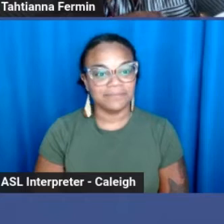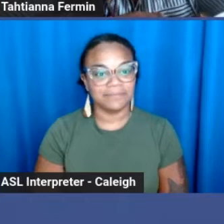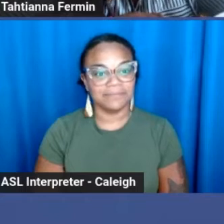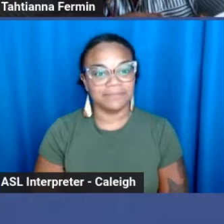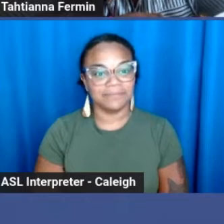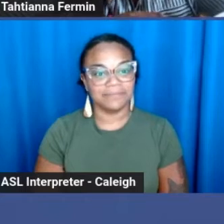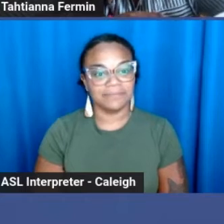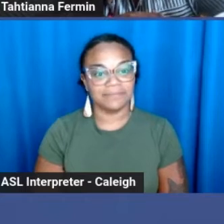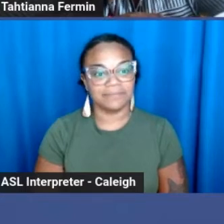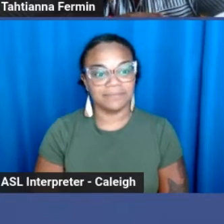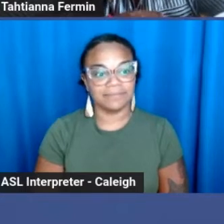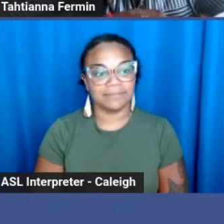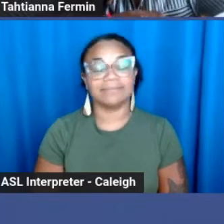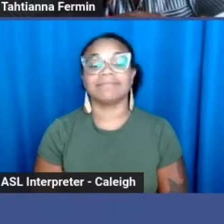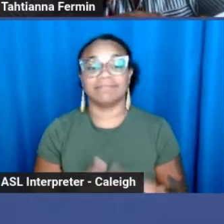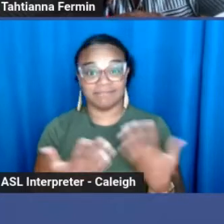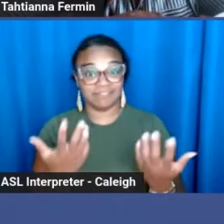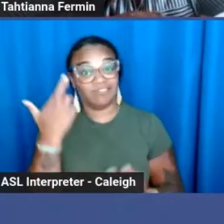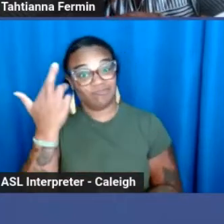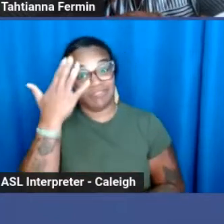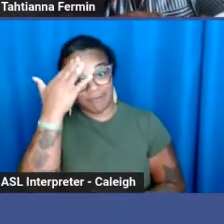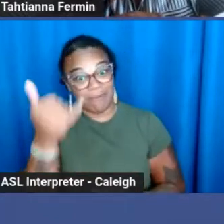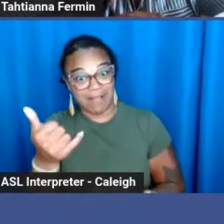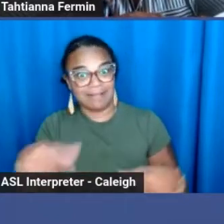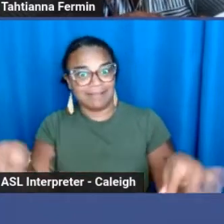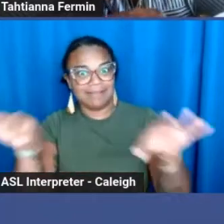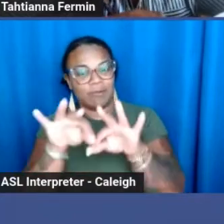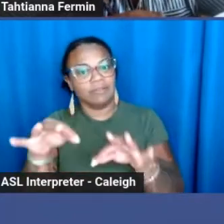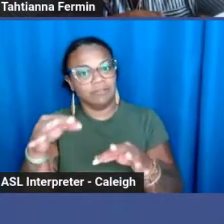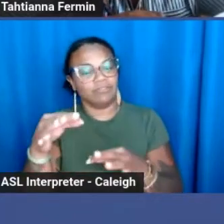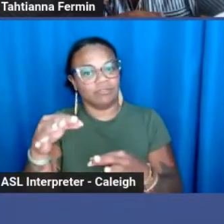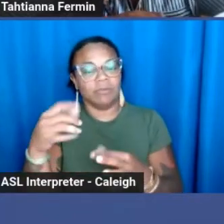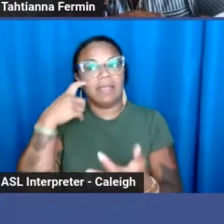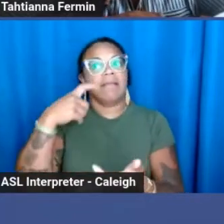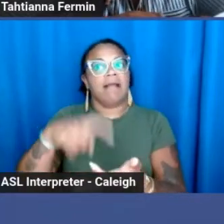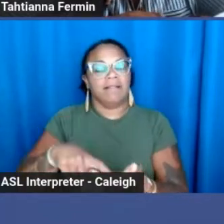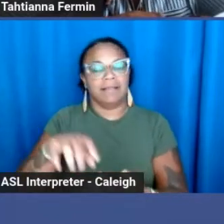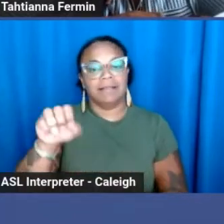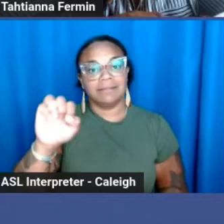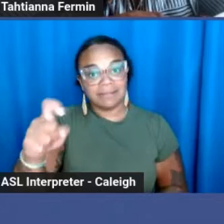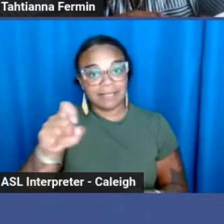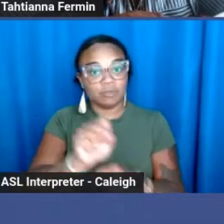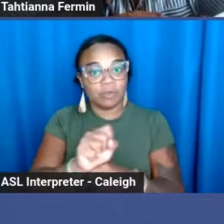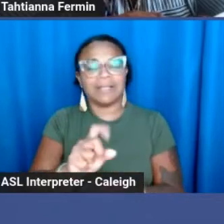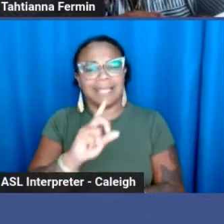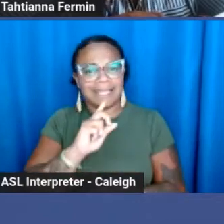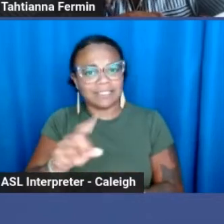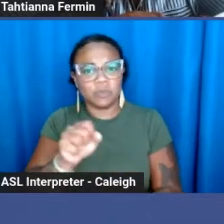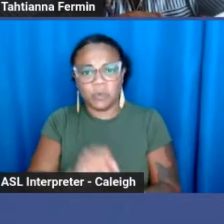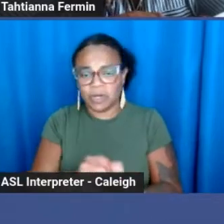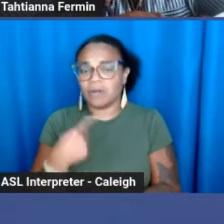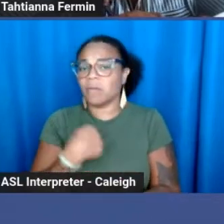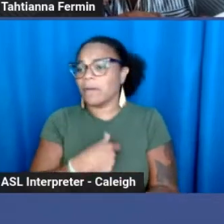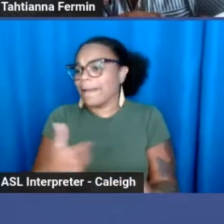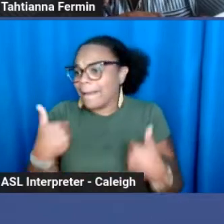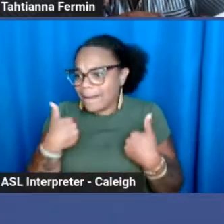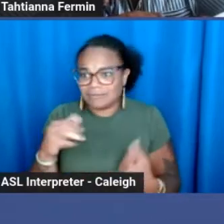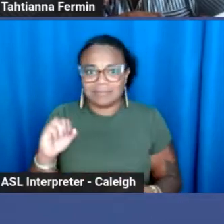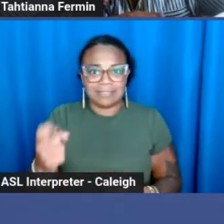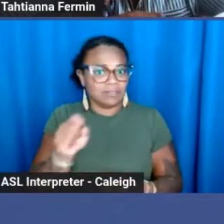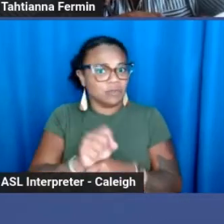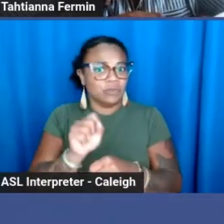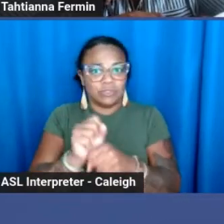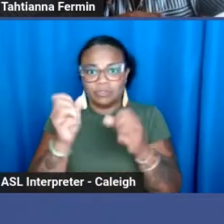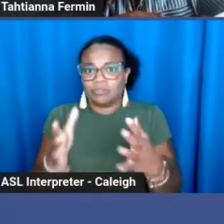This is why it is important to acknowledge that sex work is work and that it does exist. We have sex workers all around